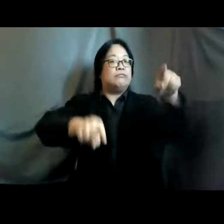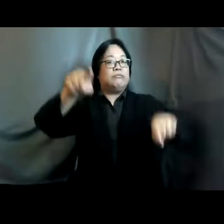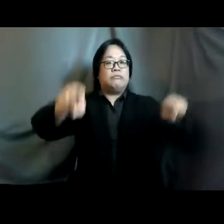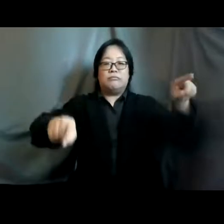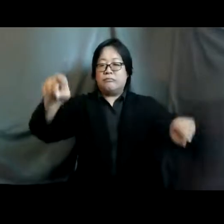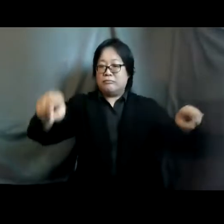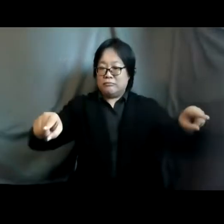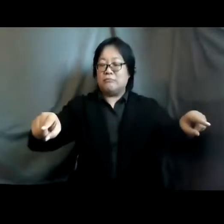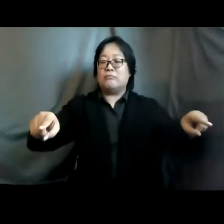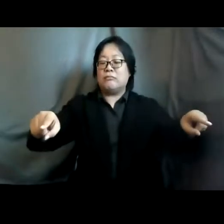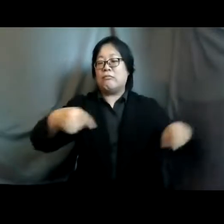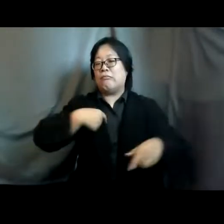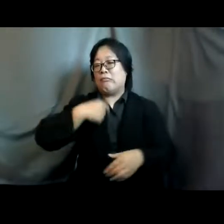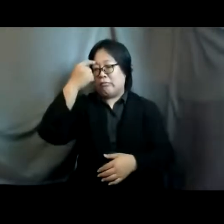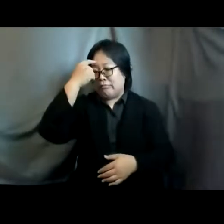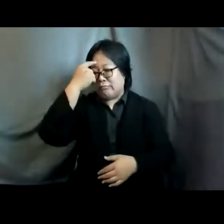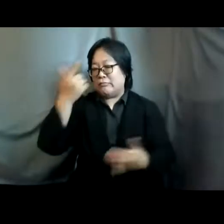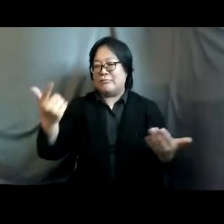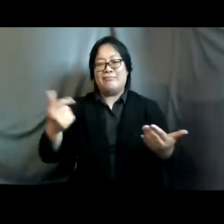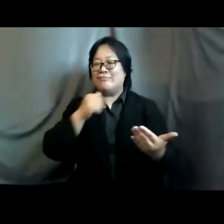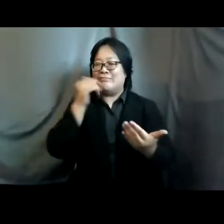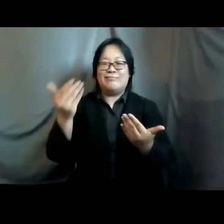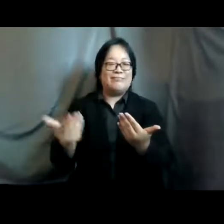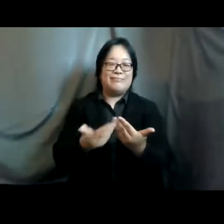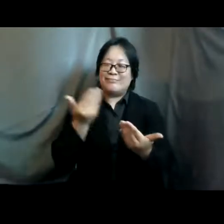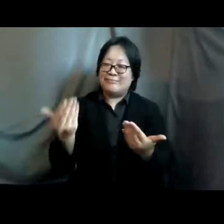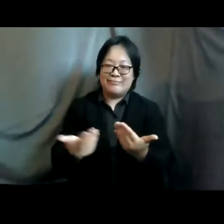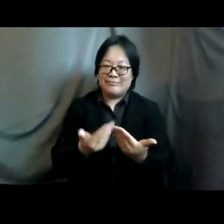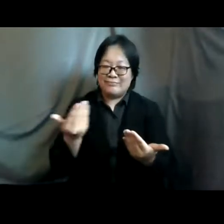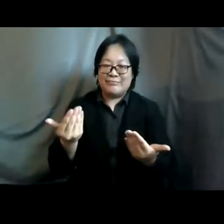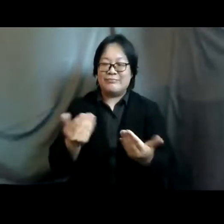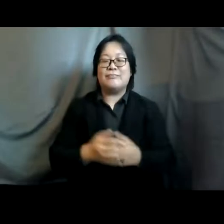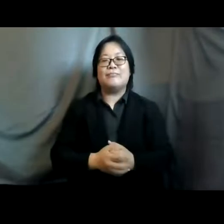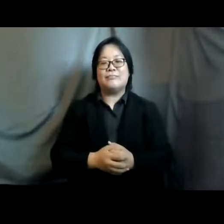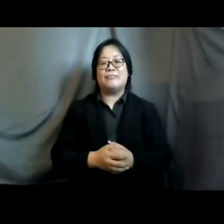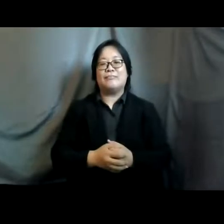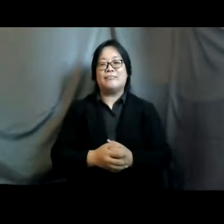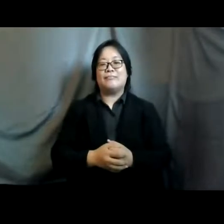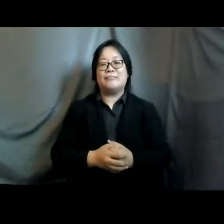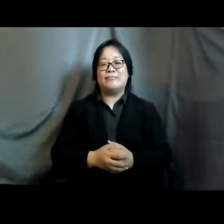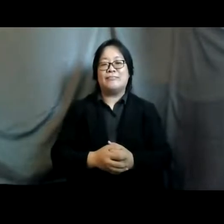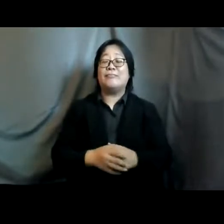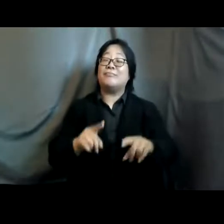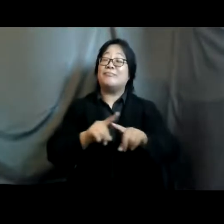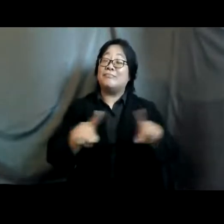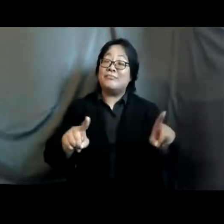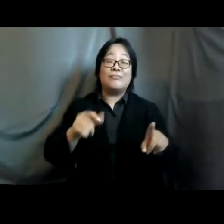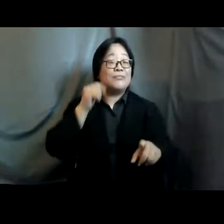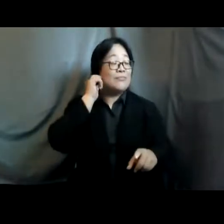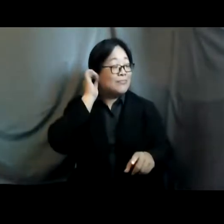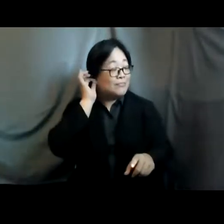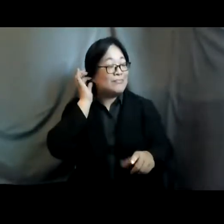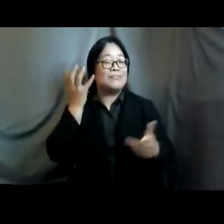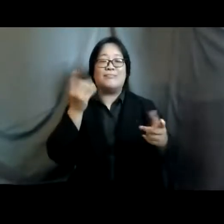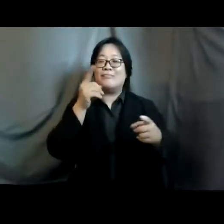think we it is not uh simply said to say in one way or another but women and girls come in all